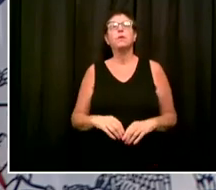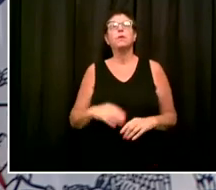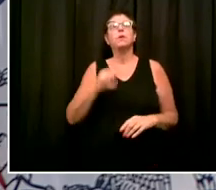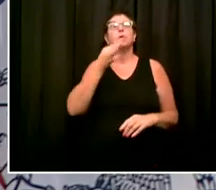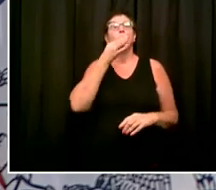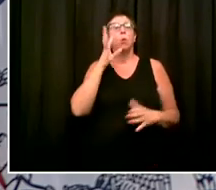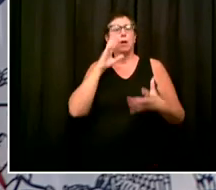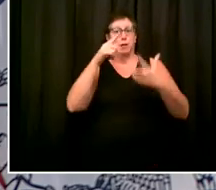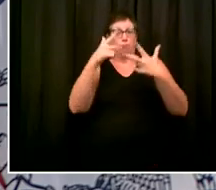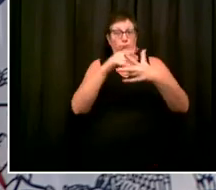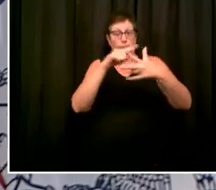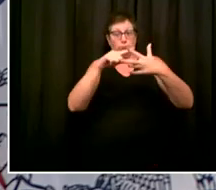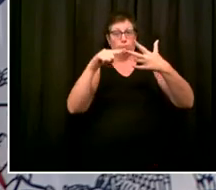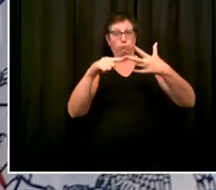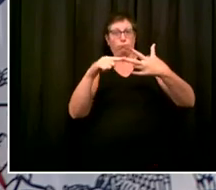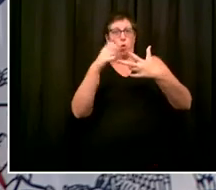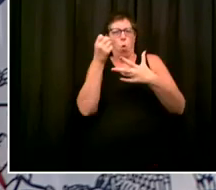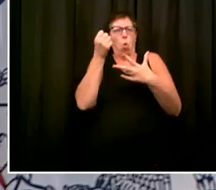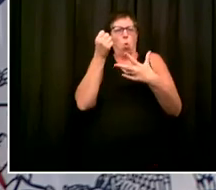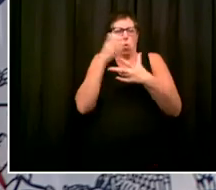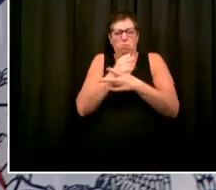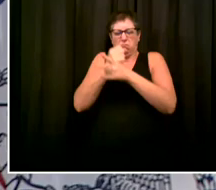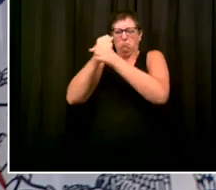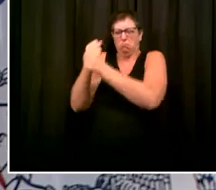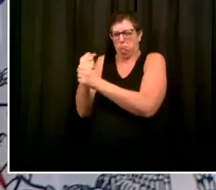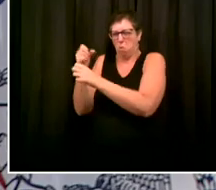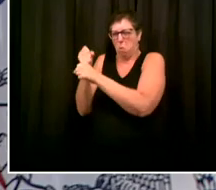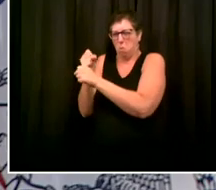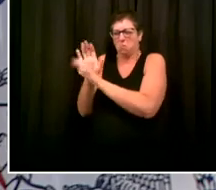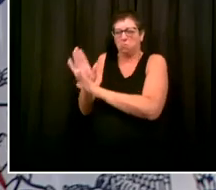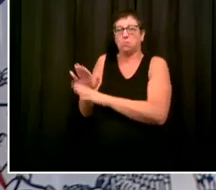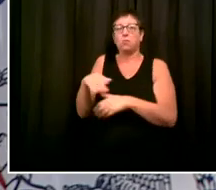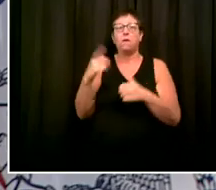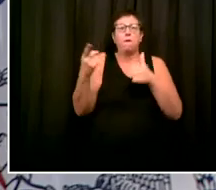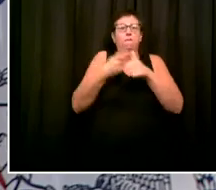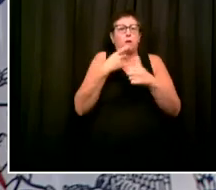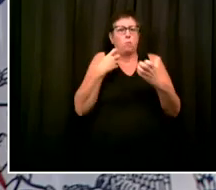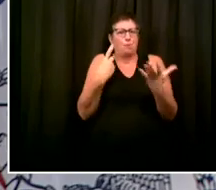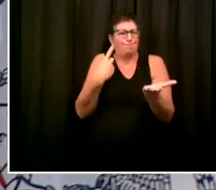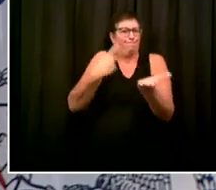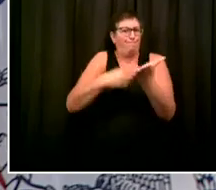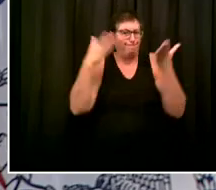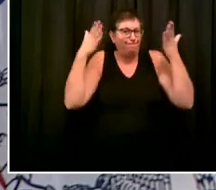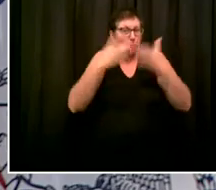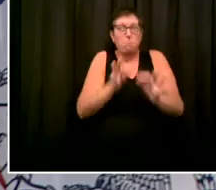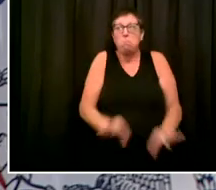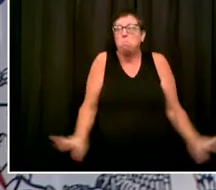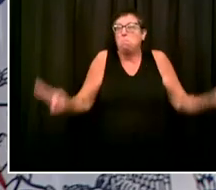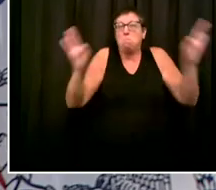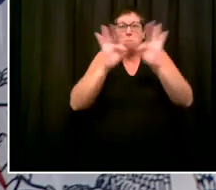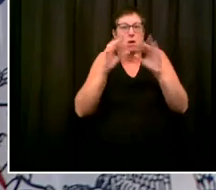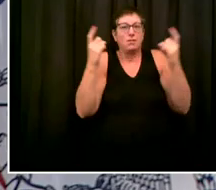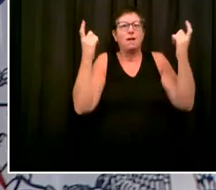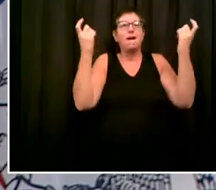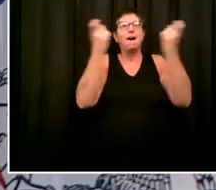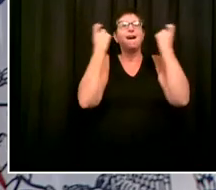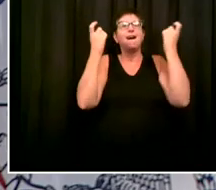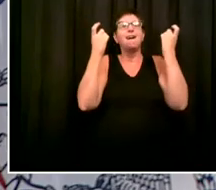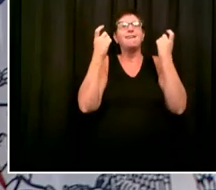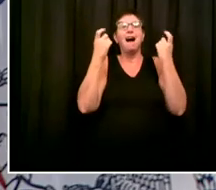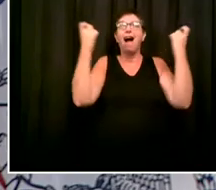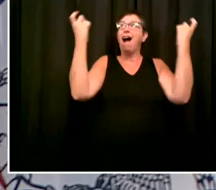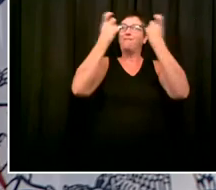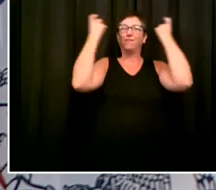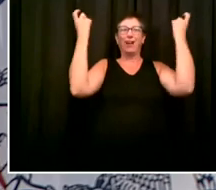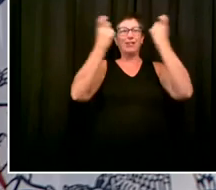do. I talk about an extraordinary anniversary today, 100 years, the women's